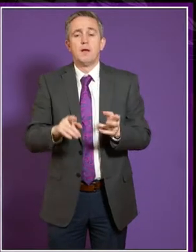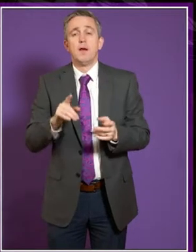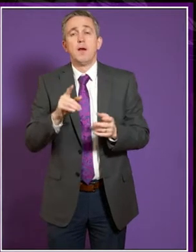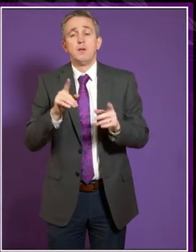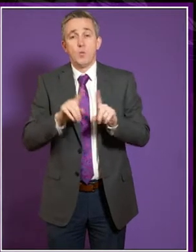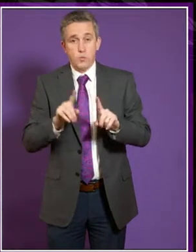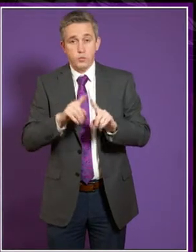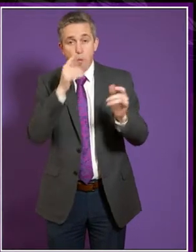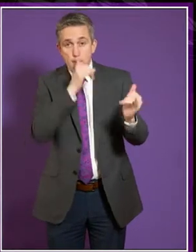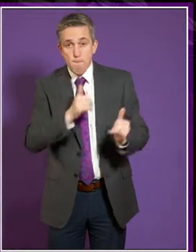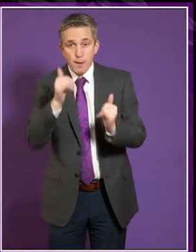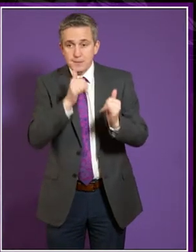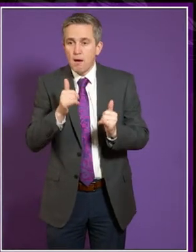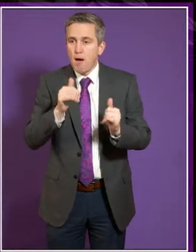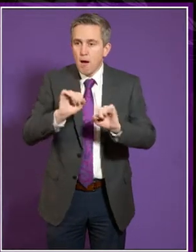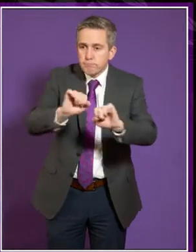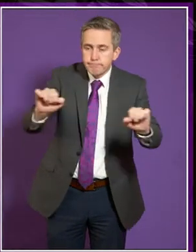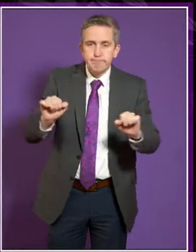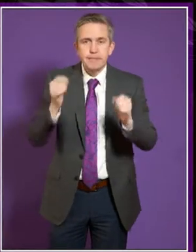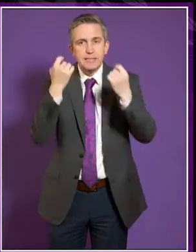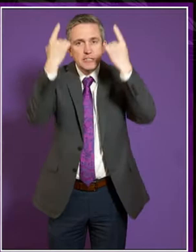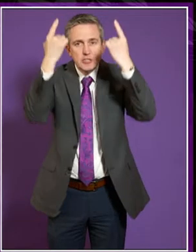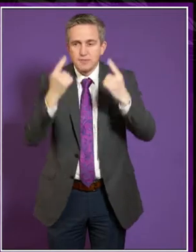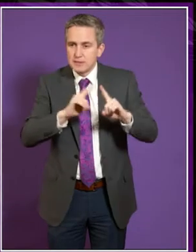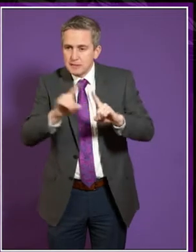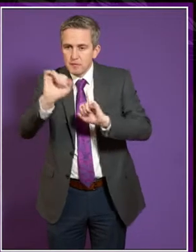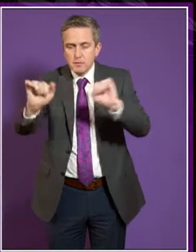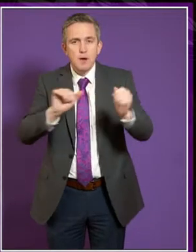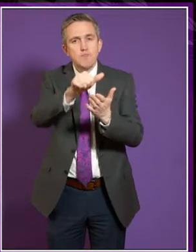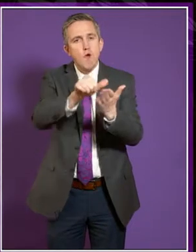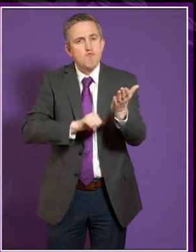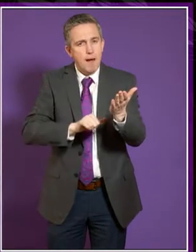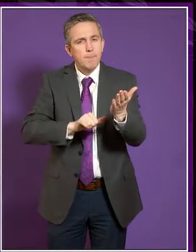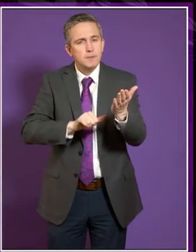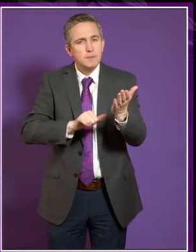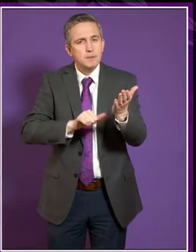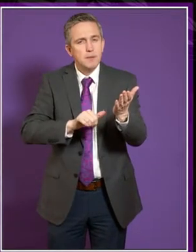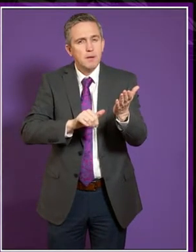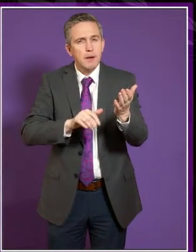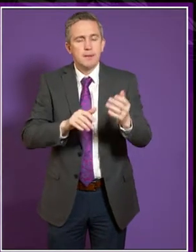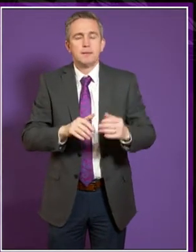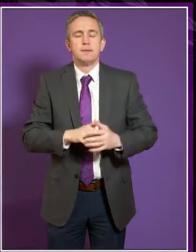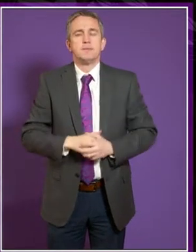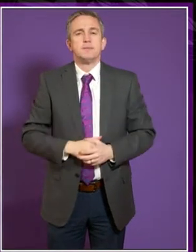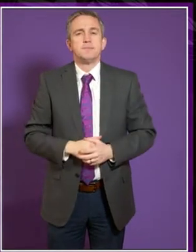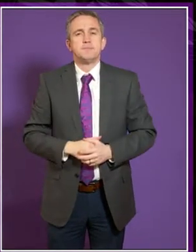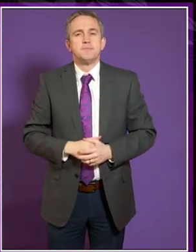in relation to particular initiatives and programs is, it struck me, a difficult one to make.